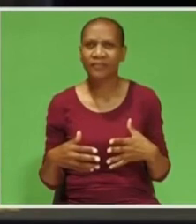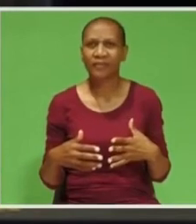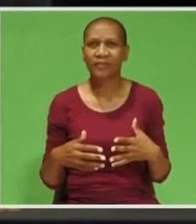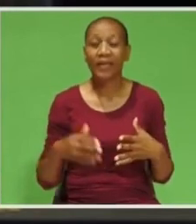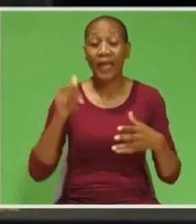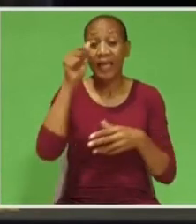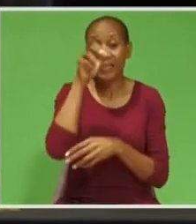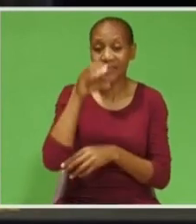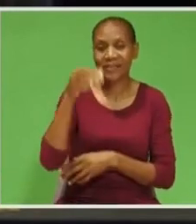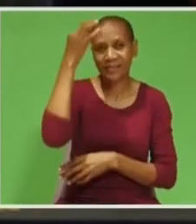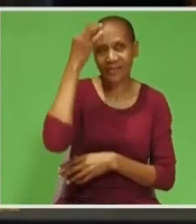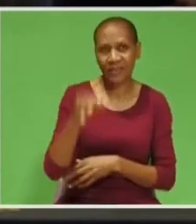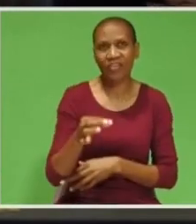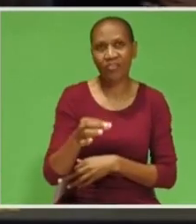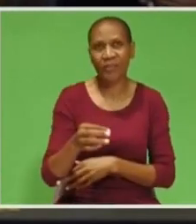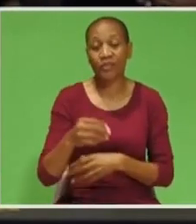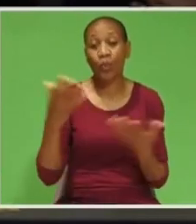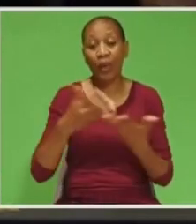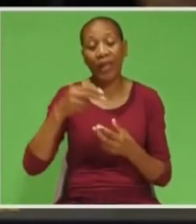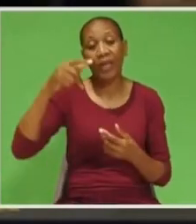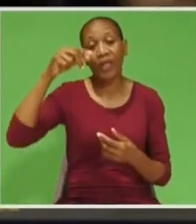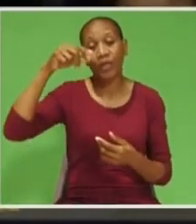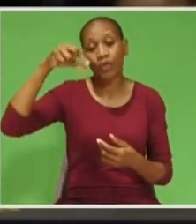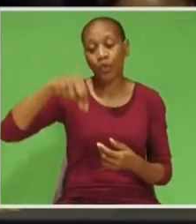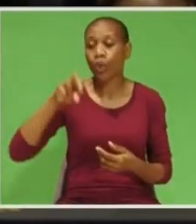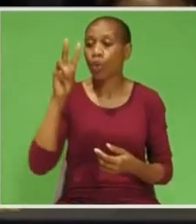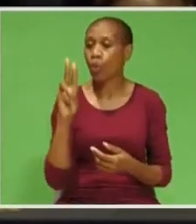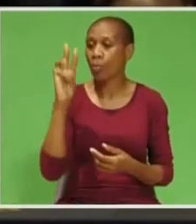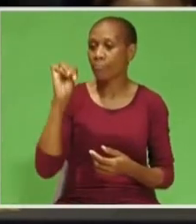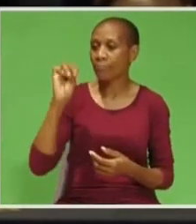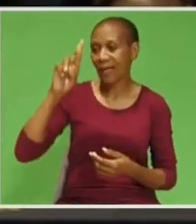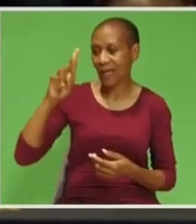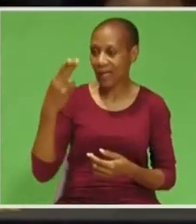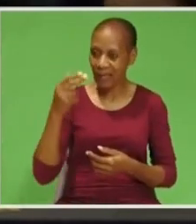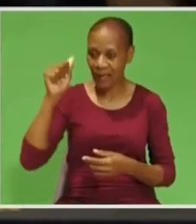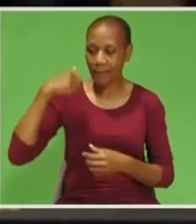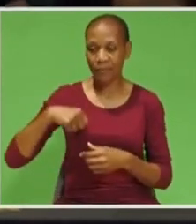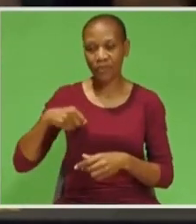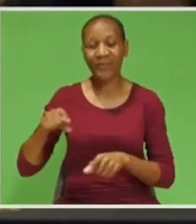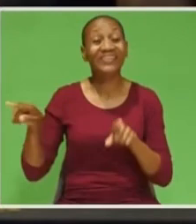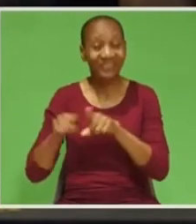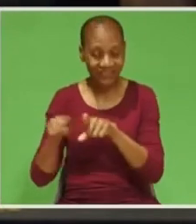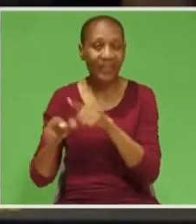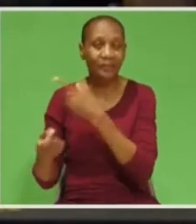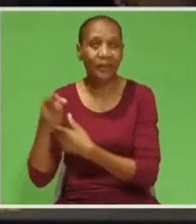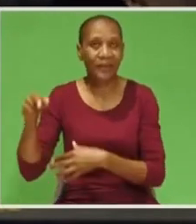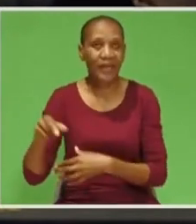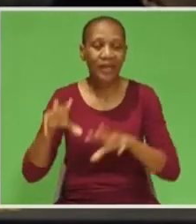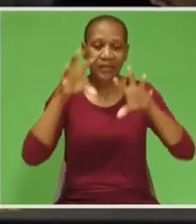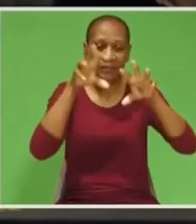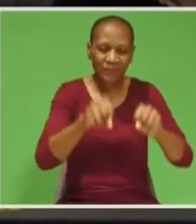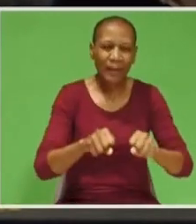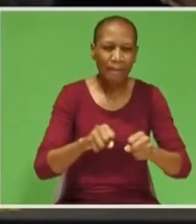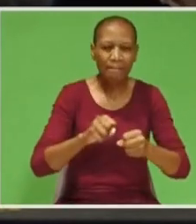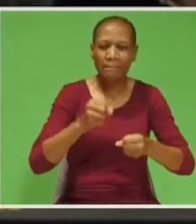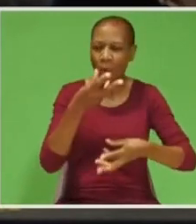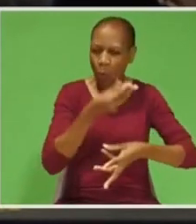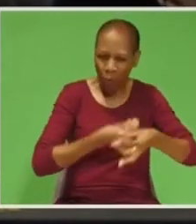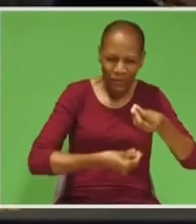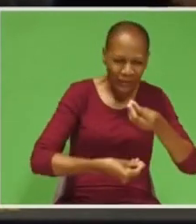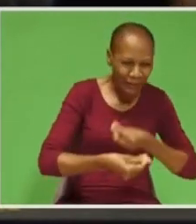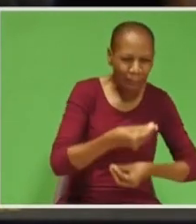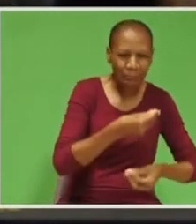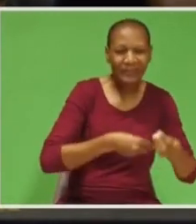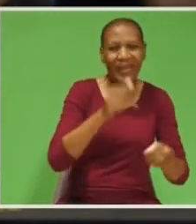government in Koka municipality is that silver lining. Having inherited a bankrupt municipality from a